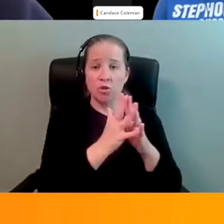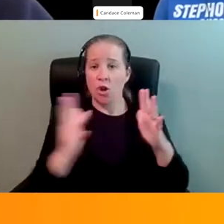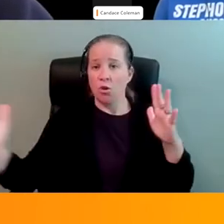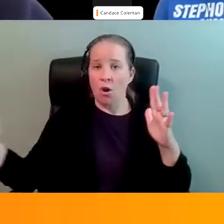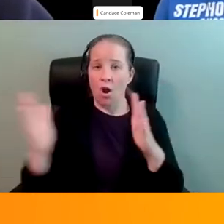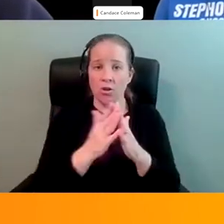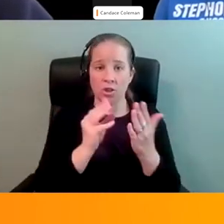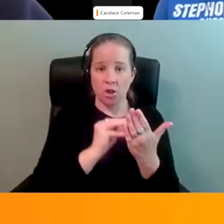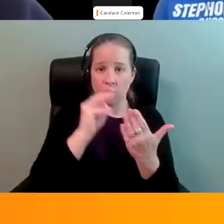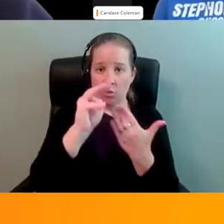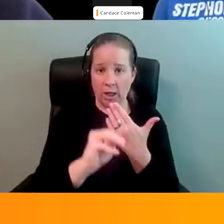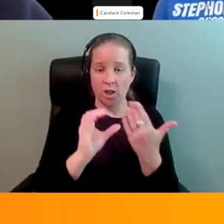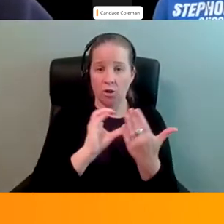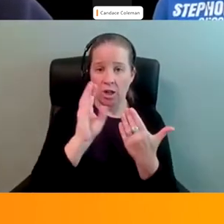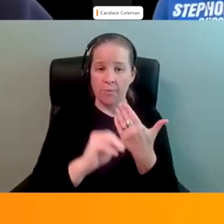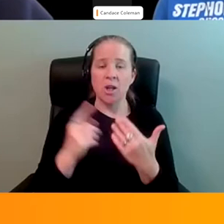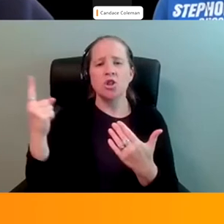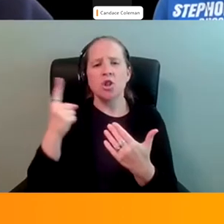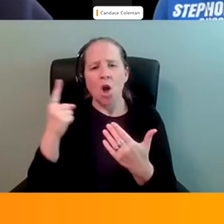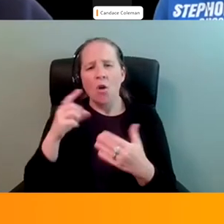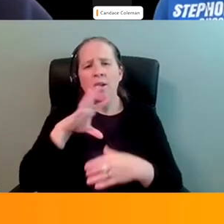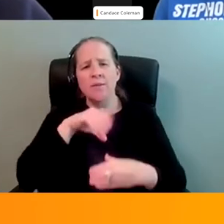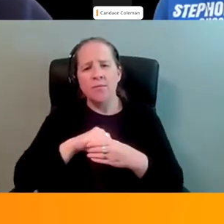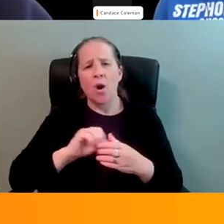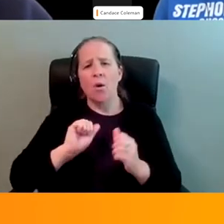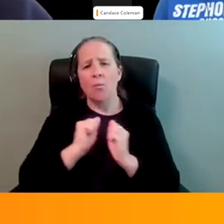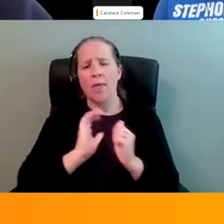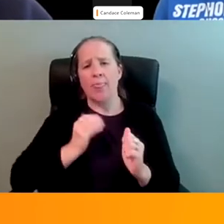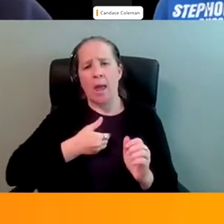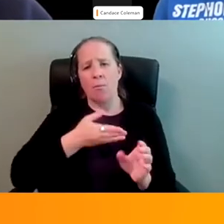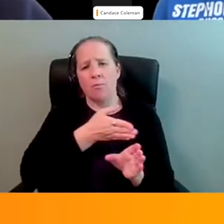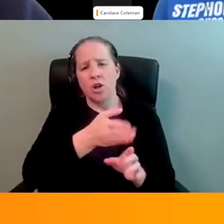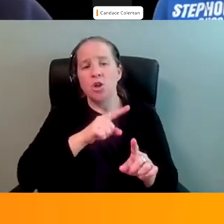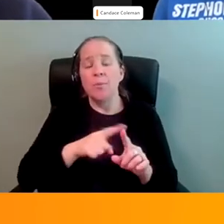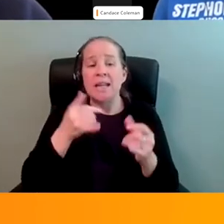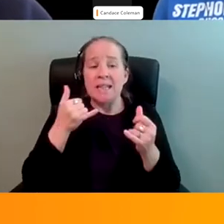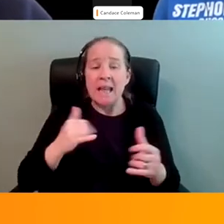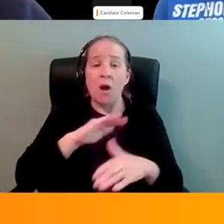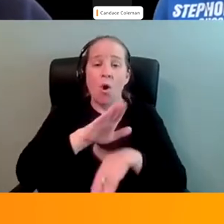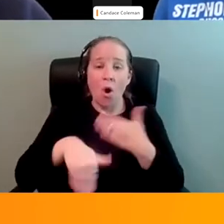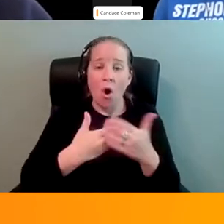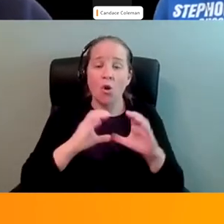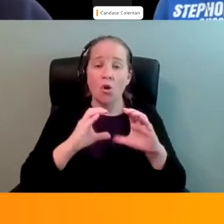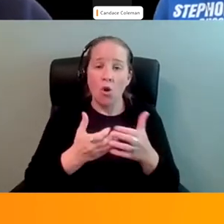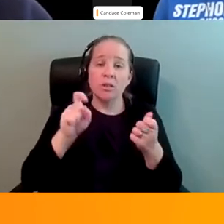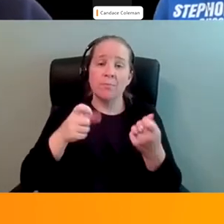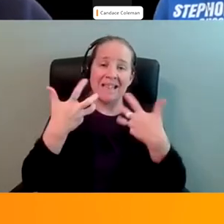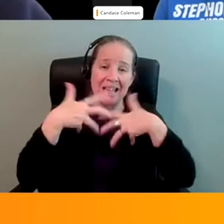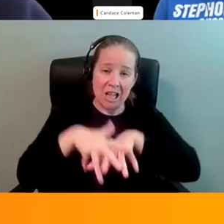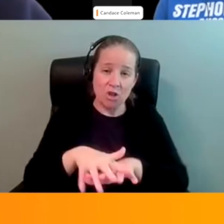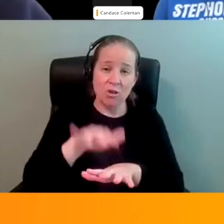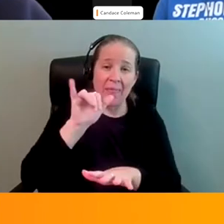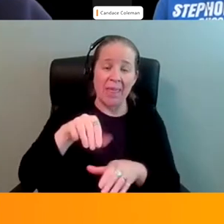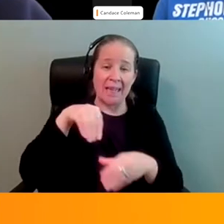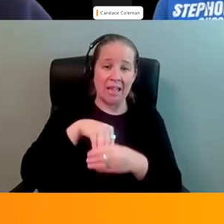This is always been part of our call, but they're saying essentially every course has to integrate this into the work. In